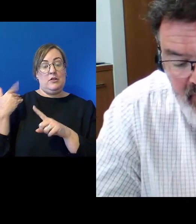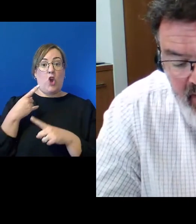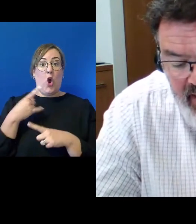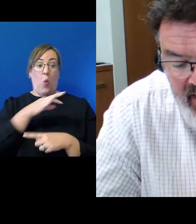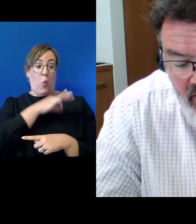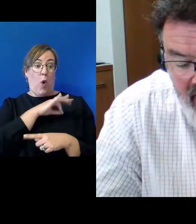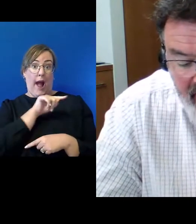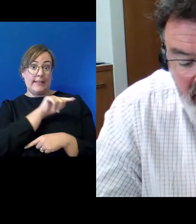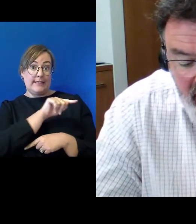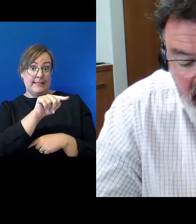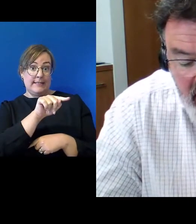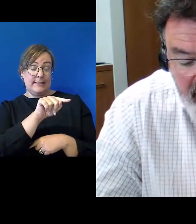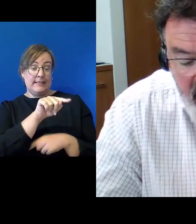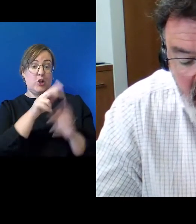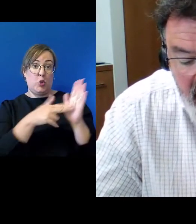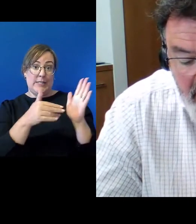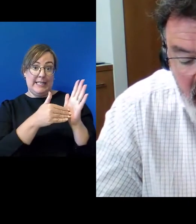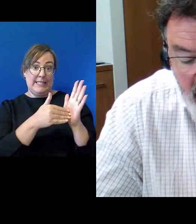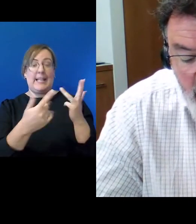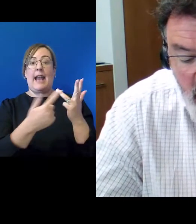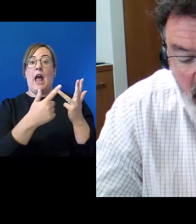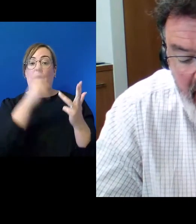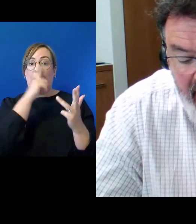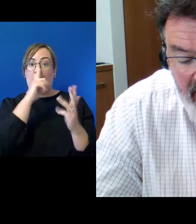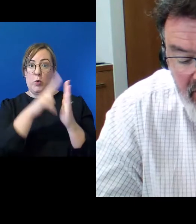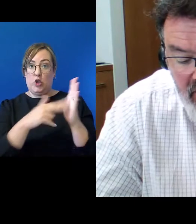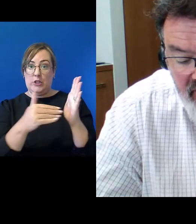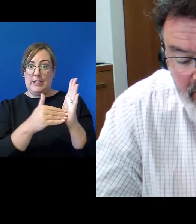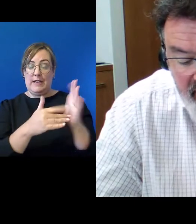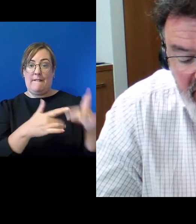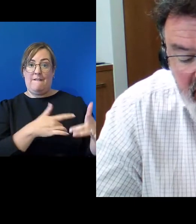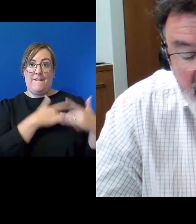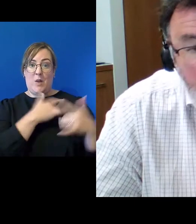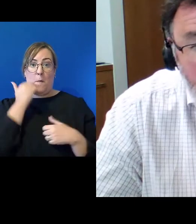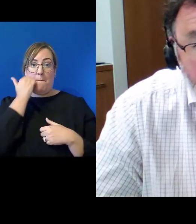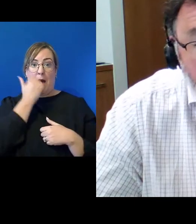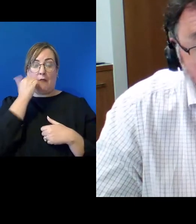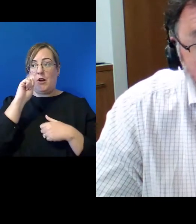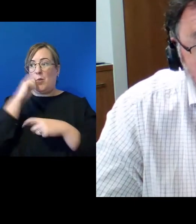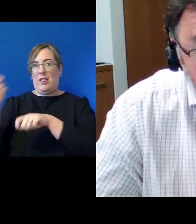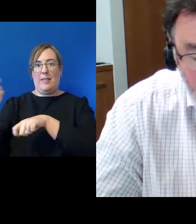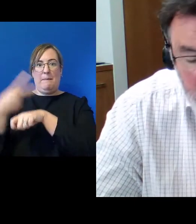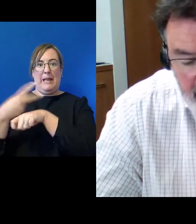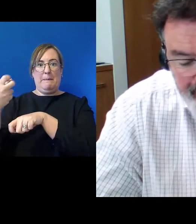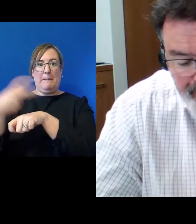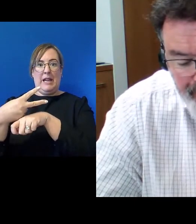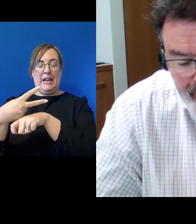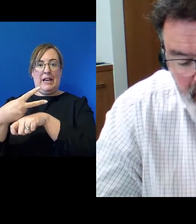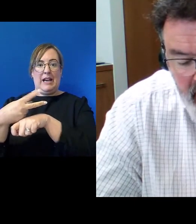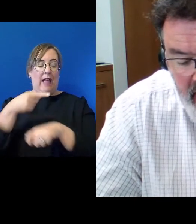and now other New Zealanders, fear that Maori will acquire undeserved privileges at their own expense.